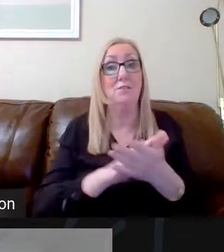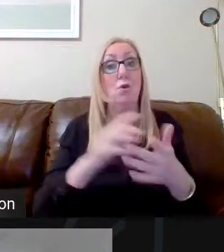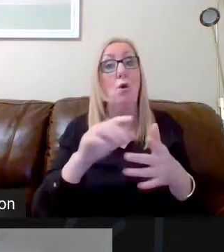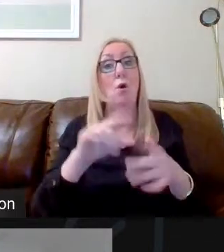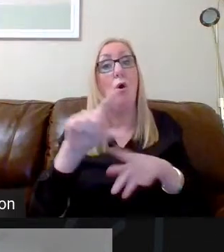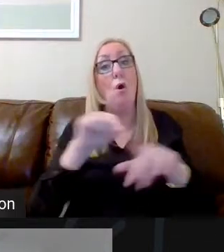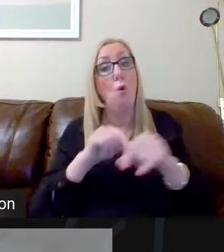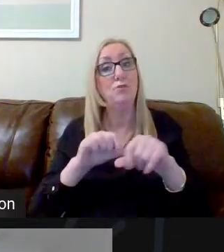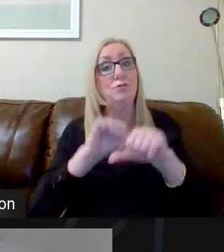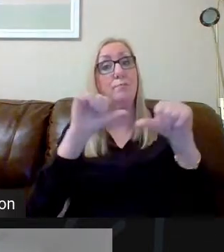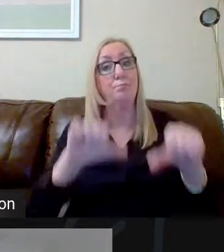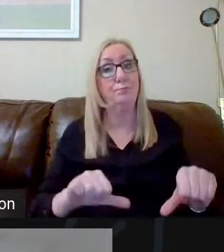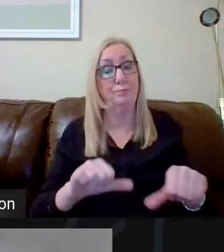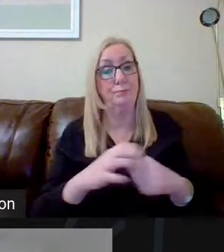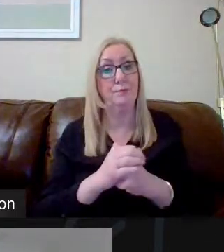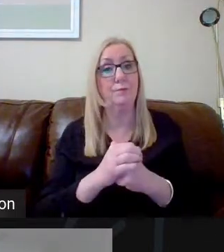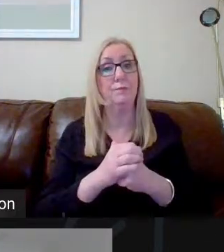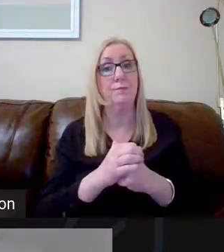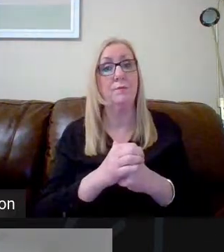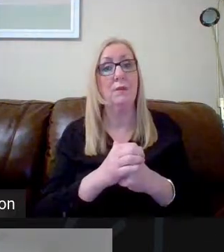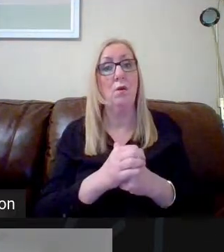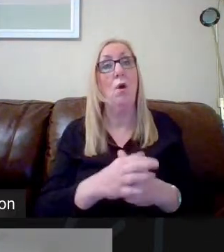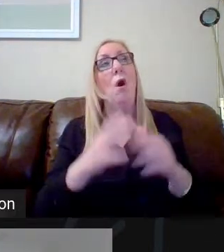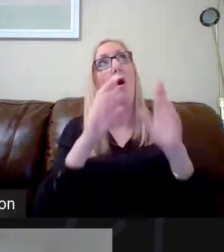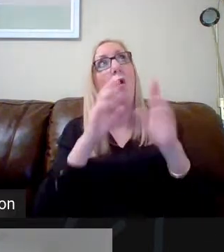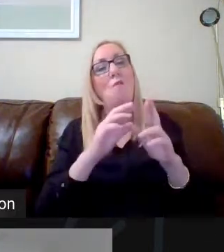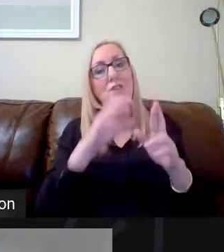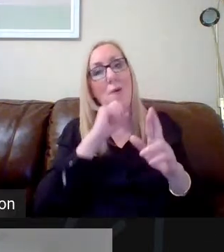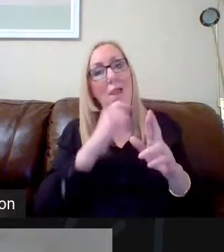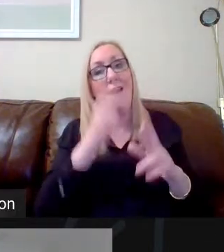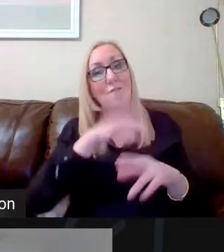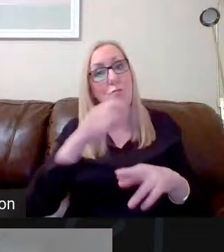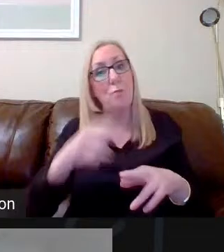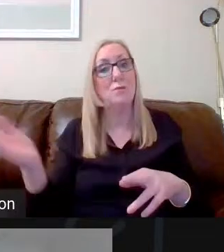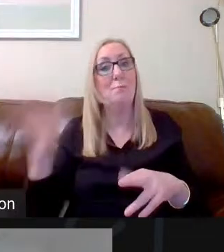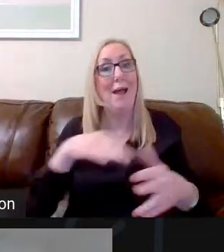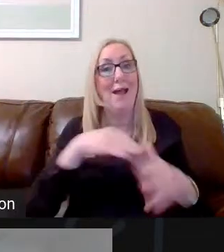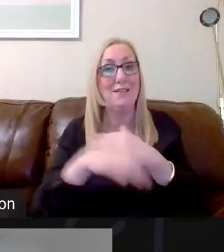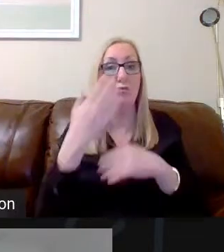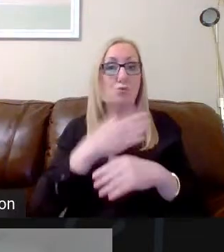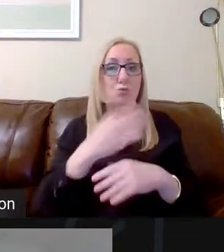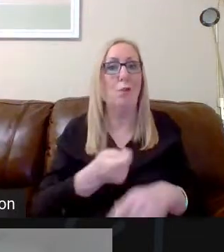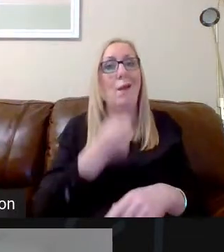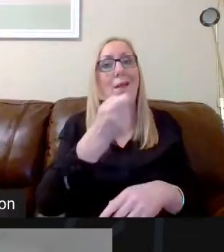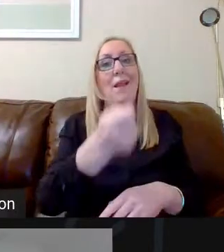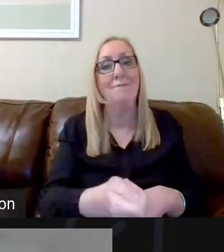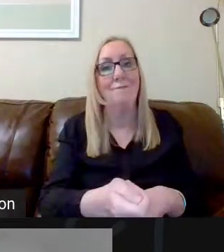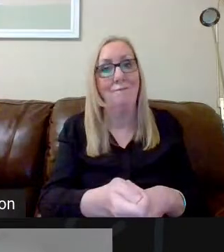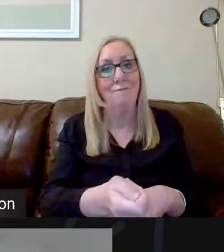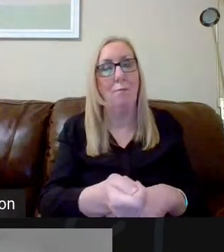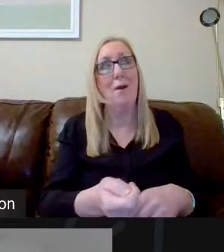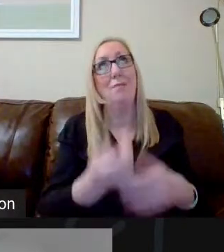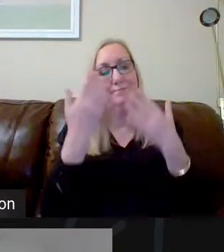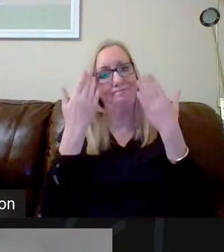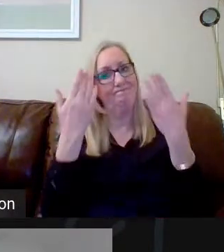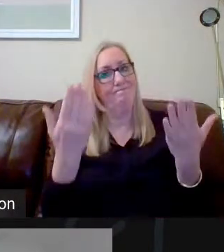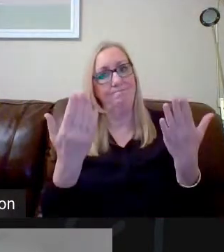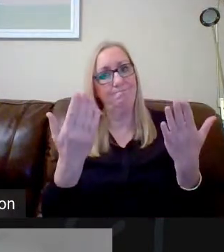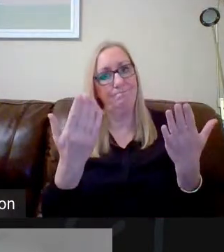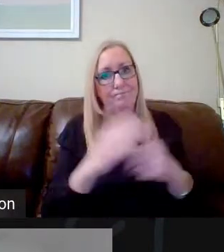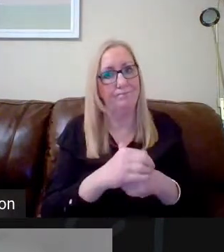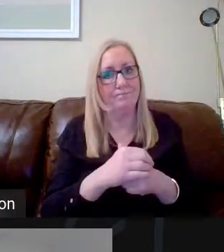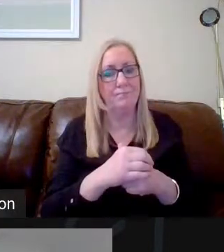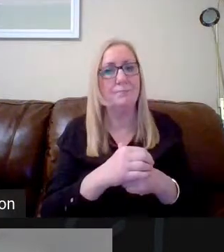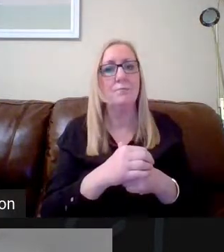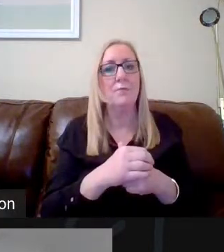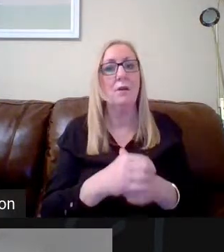choices are confirmed, we're going to be able to get pupils back into the school and hand them something. But we don't know at this stage. So just assume